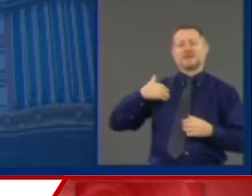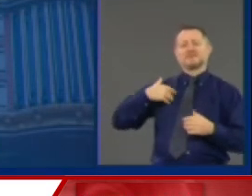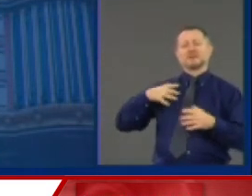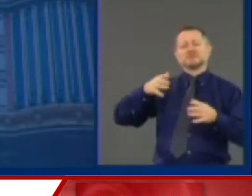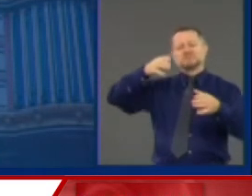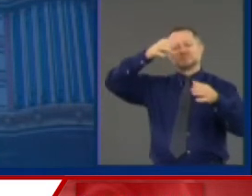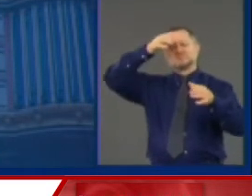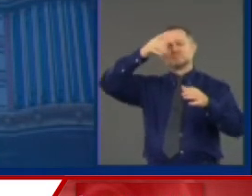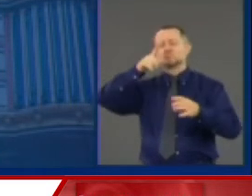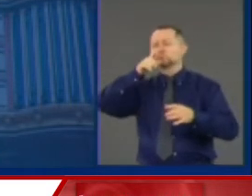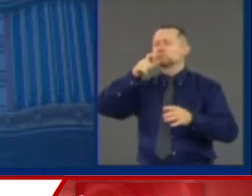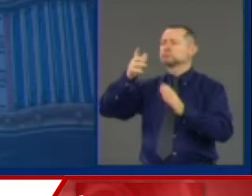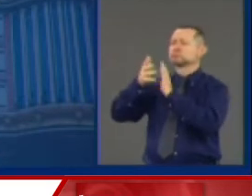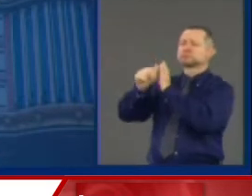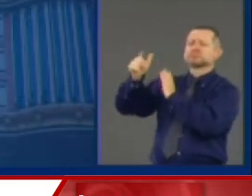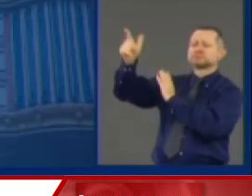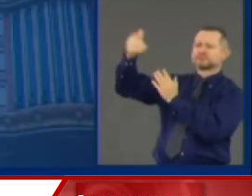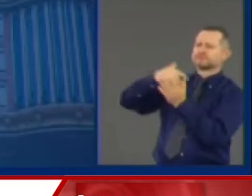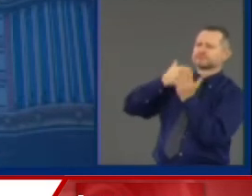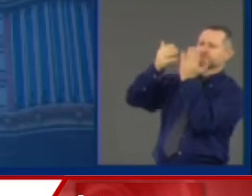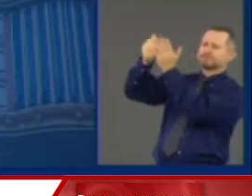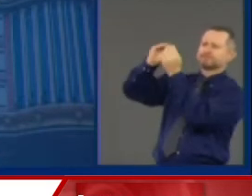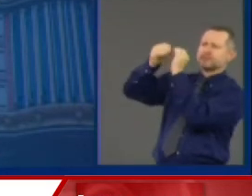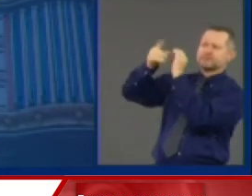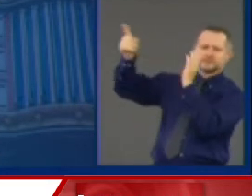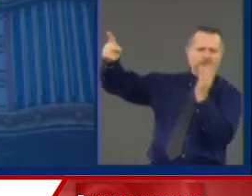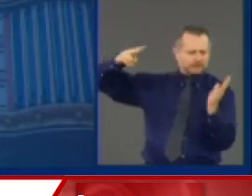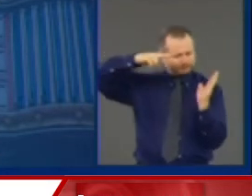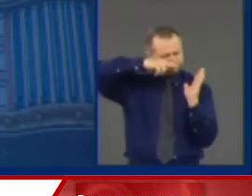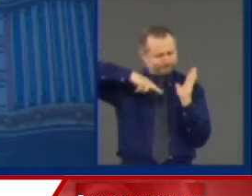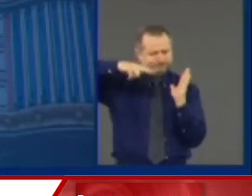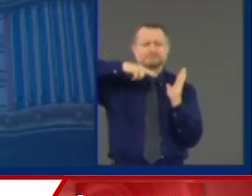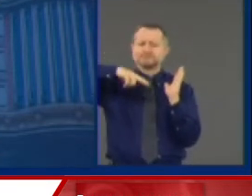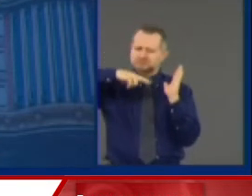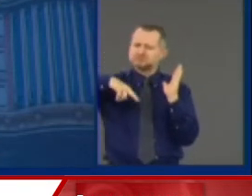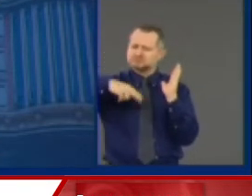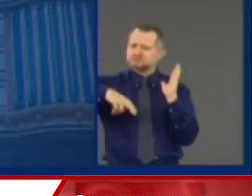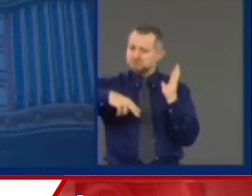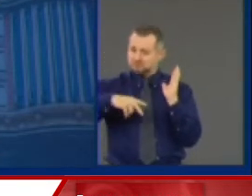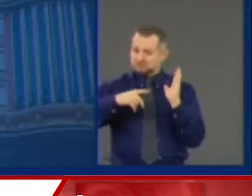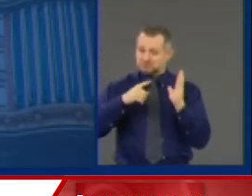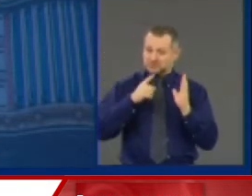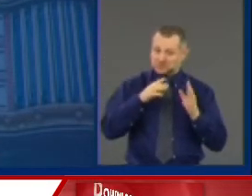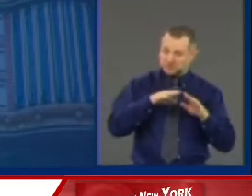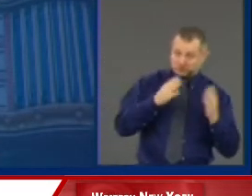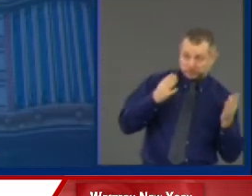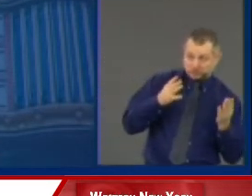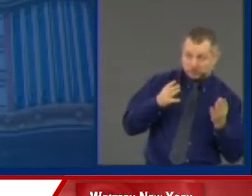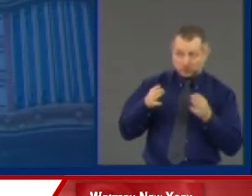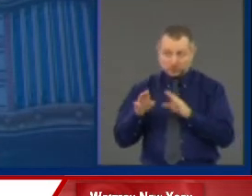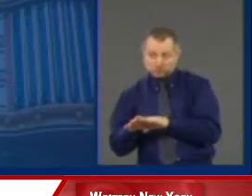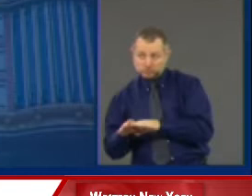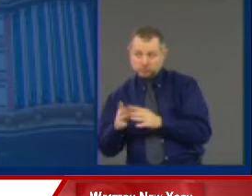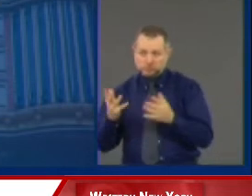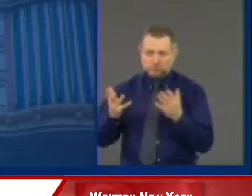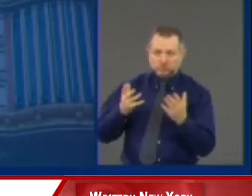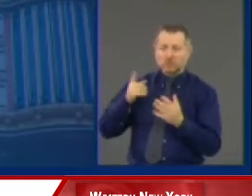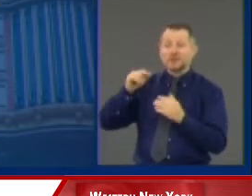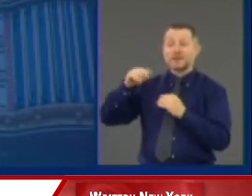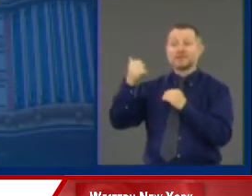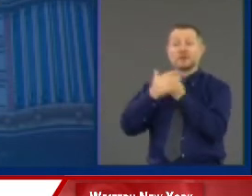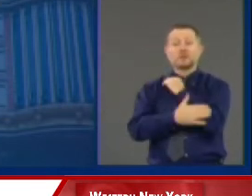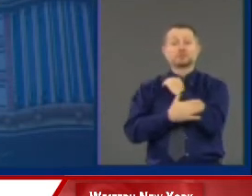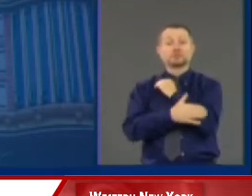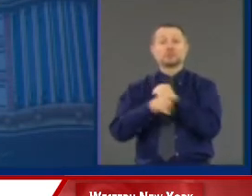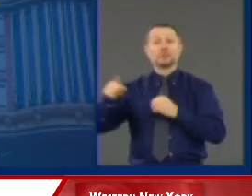the data for us. Because this question of closing, opening, countries have gone through this before. There is